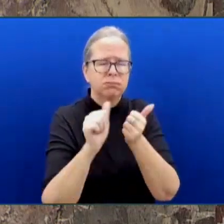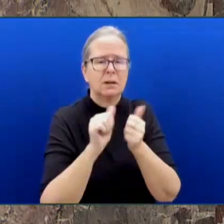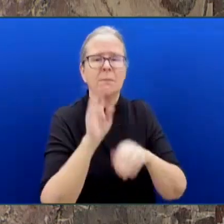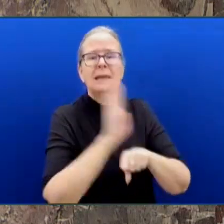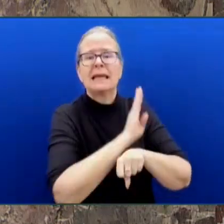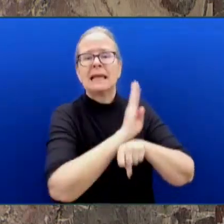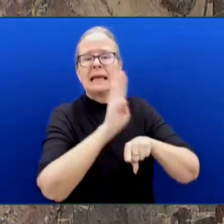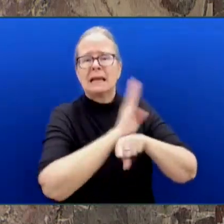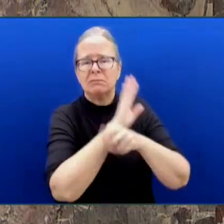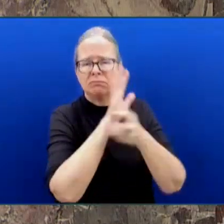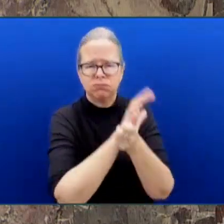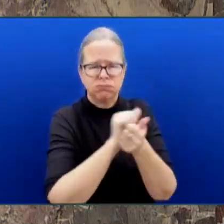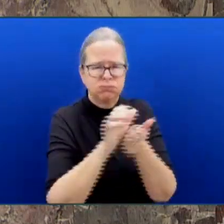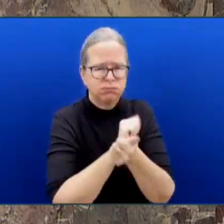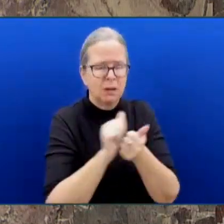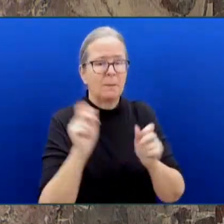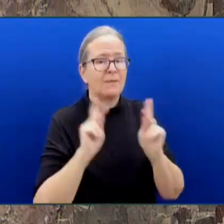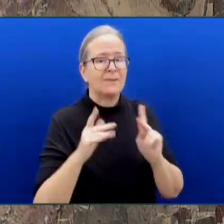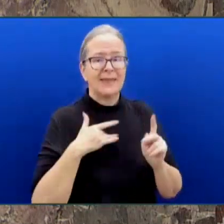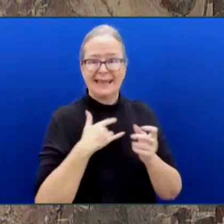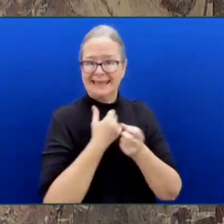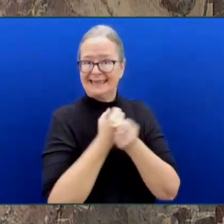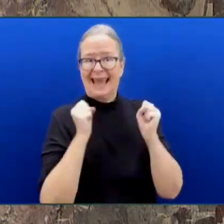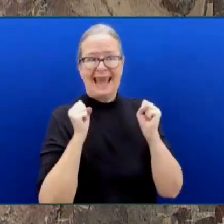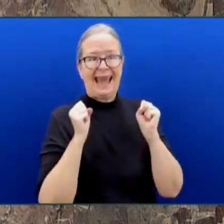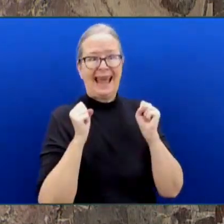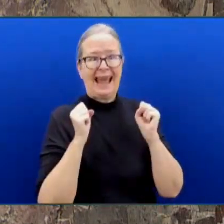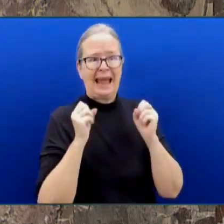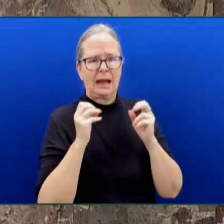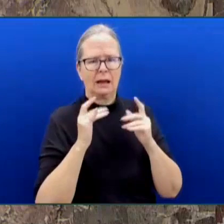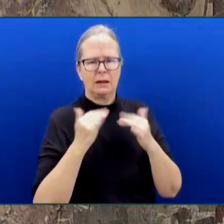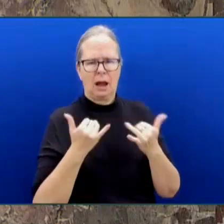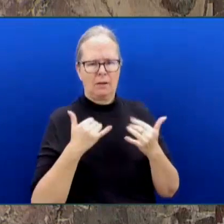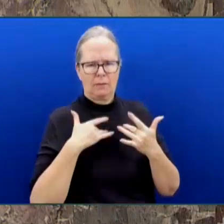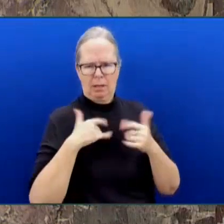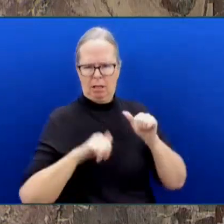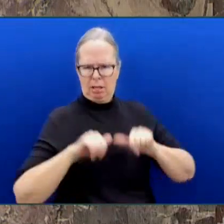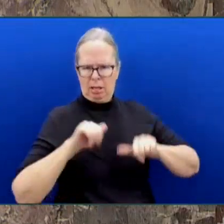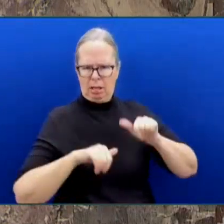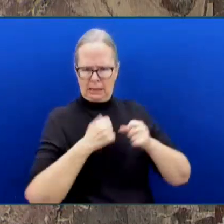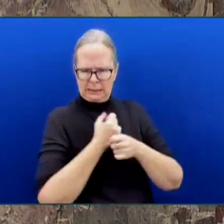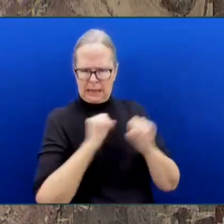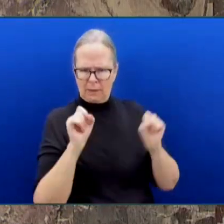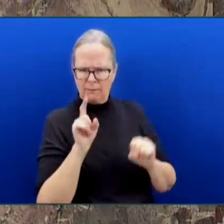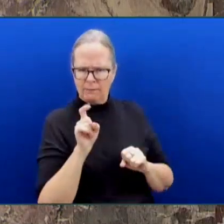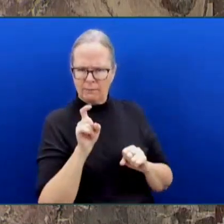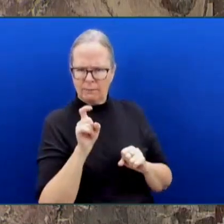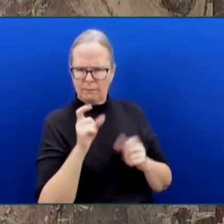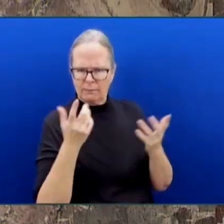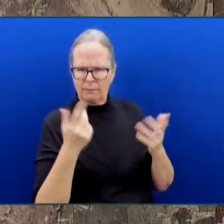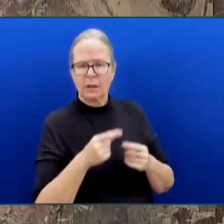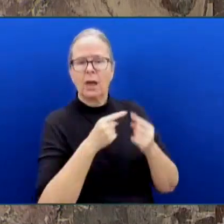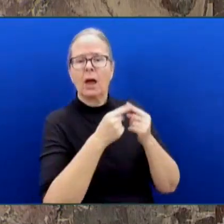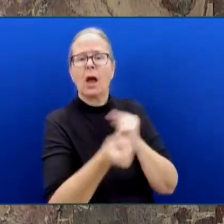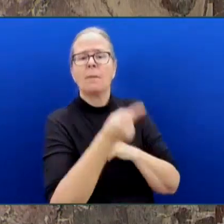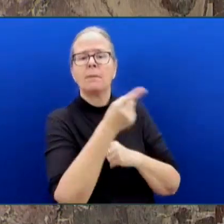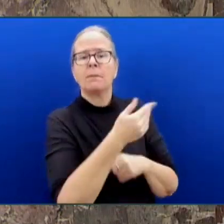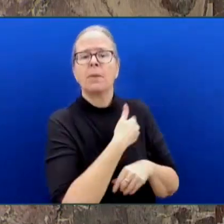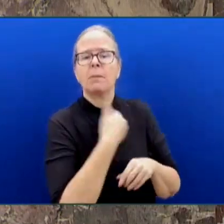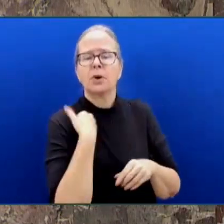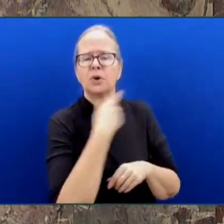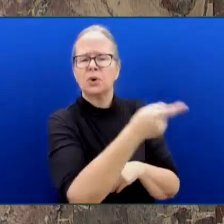And contrary to what the member opposite claims, our plan is reducing emissions steadily.